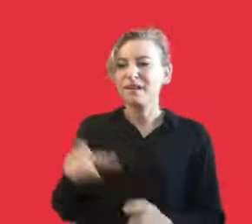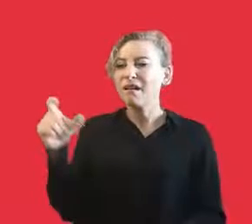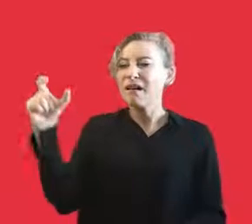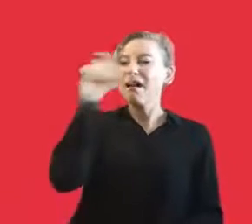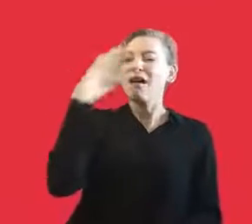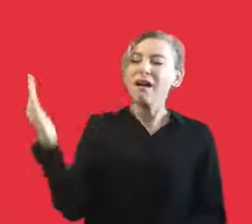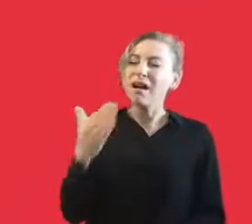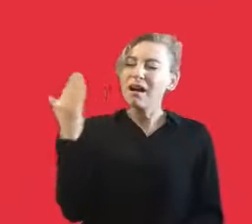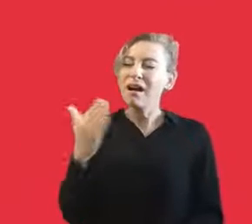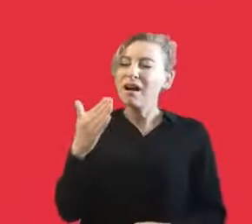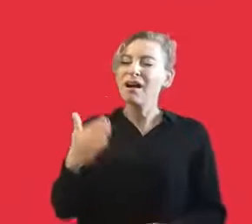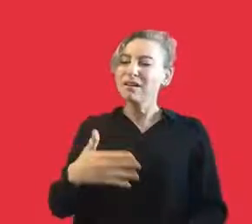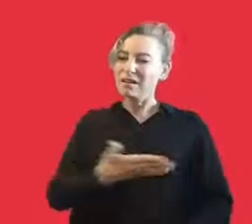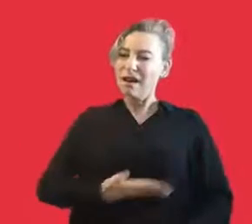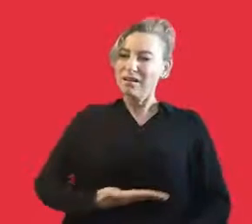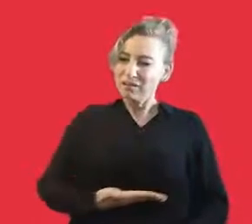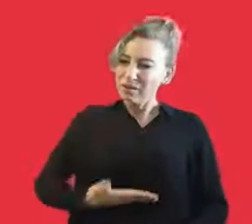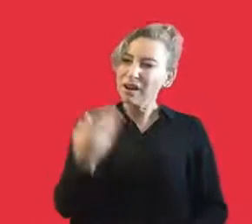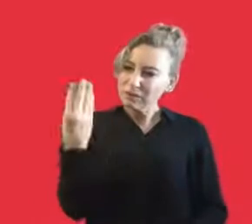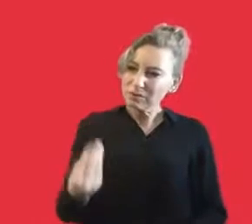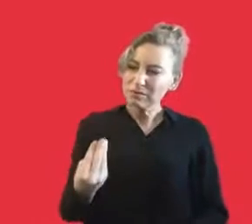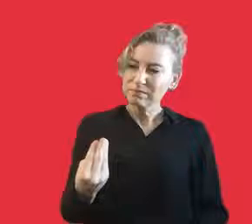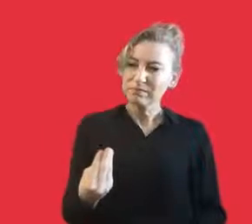And this lasted like this for months.